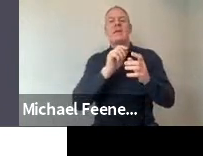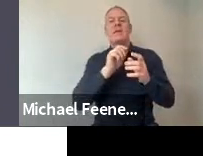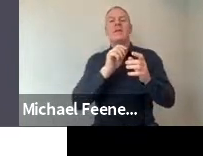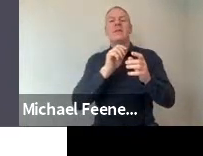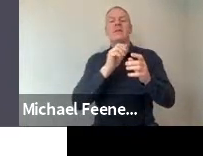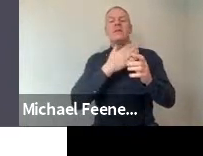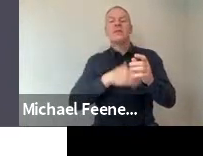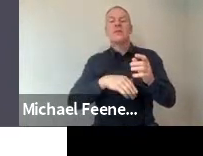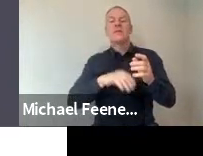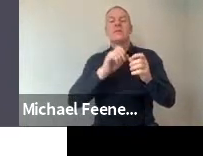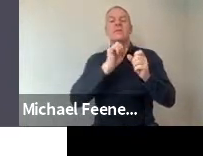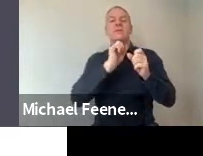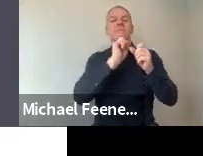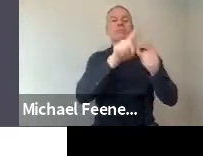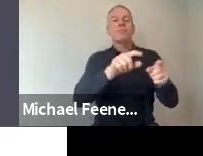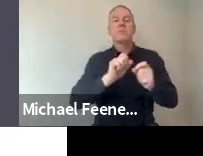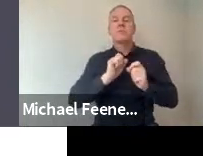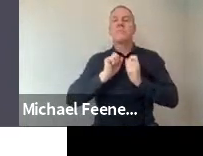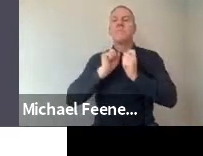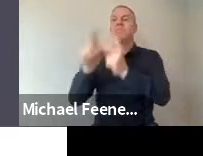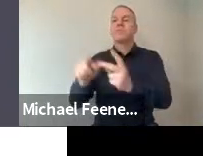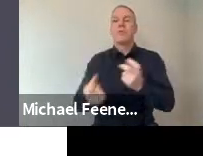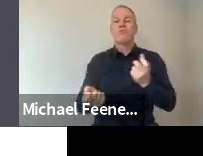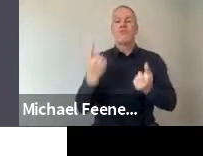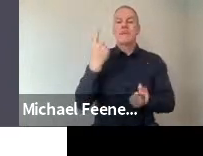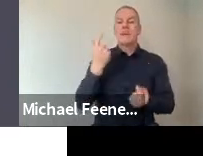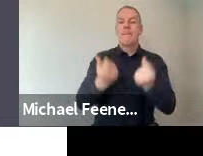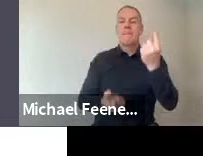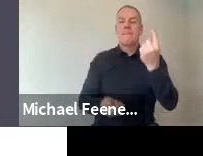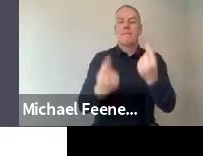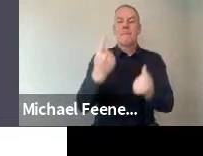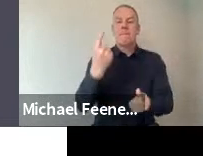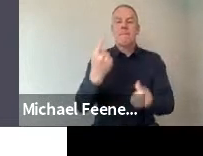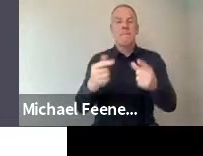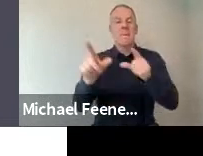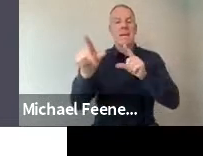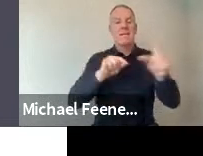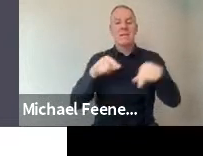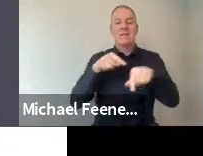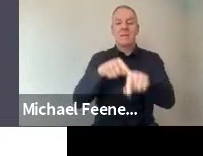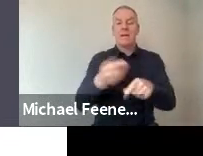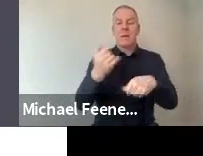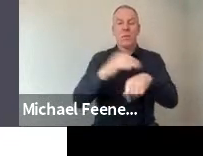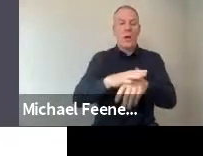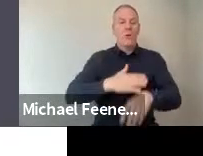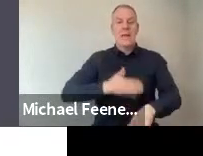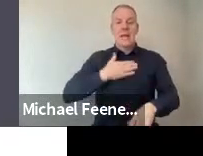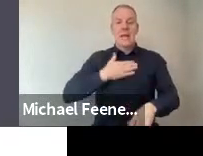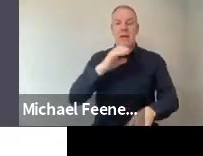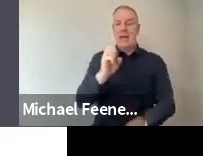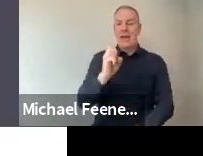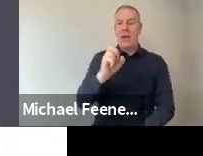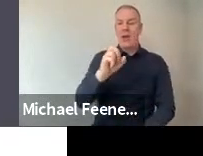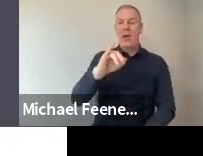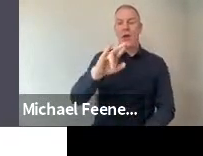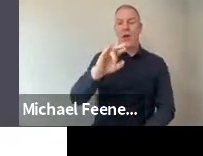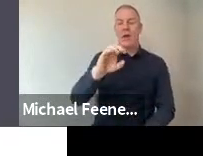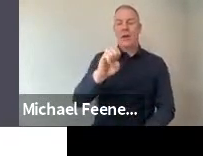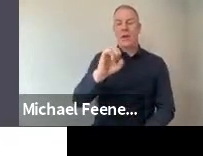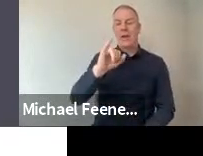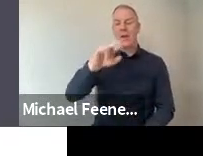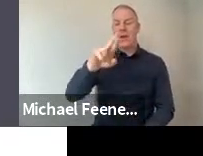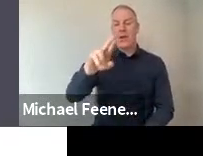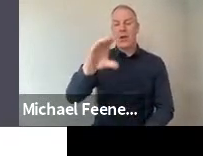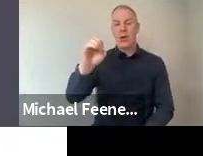of randomized invitations based on location, based on air code. And we used